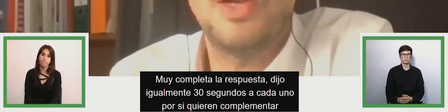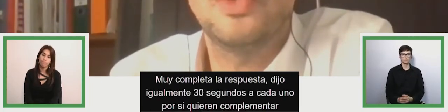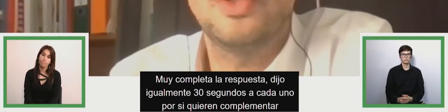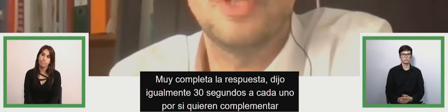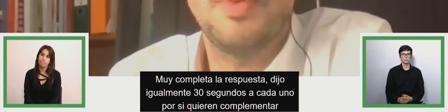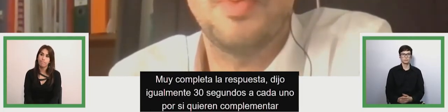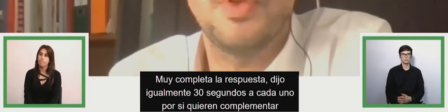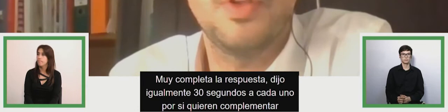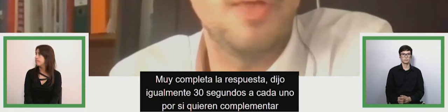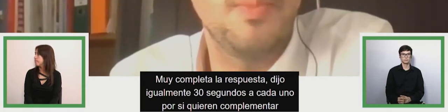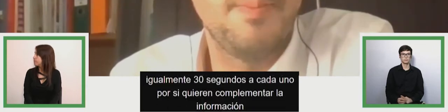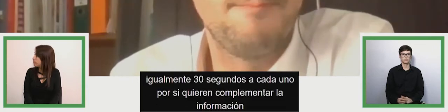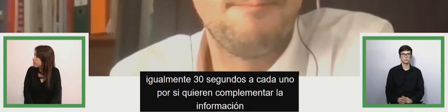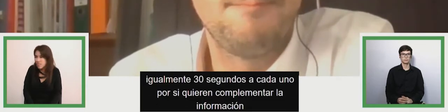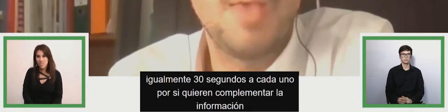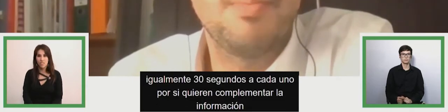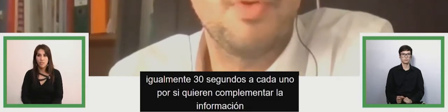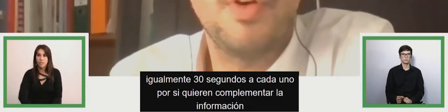given